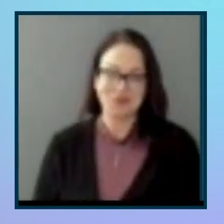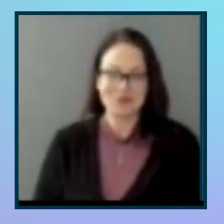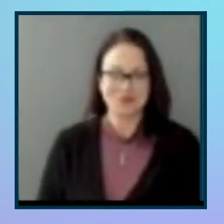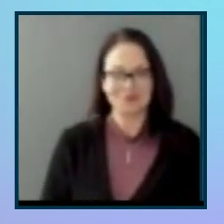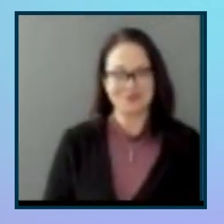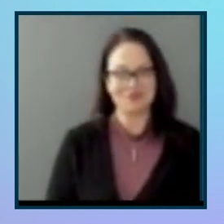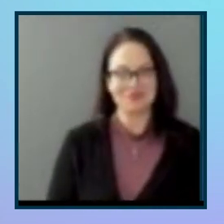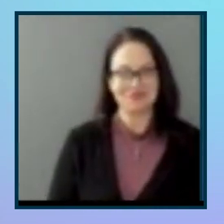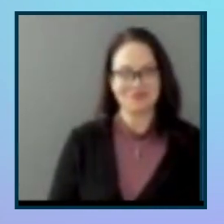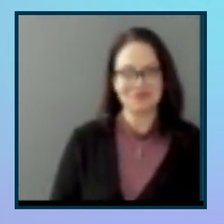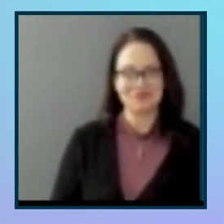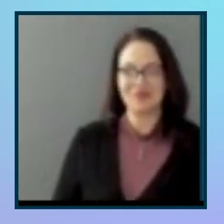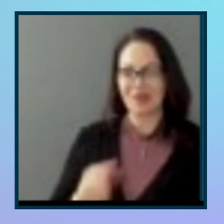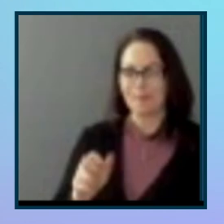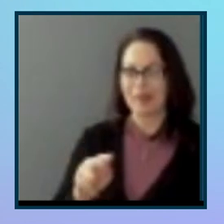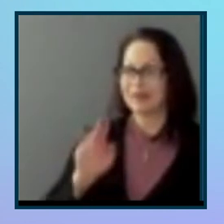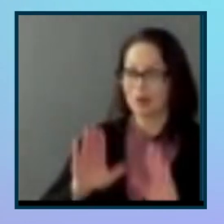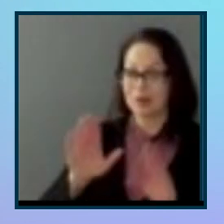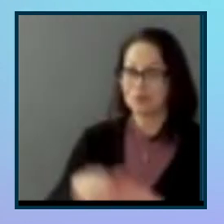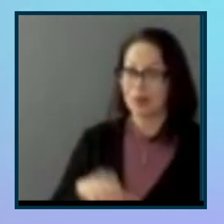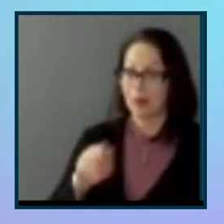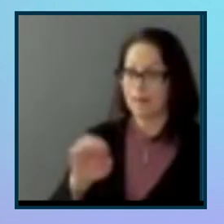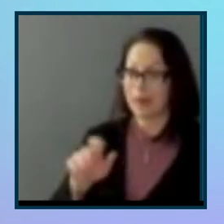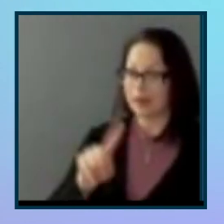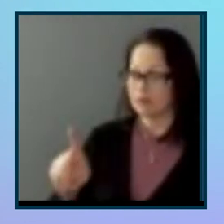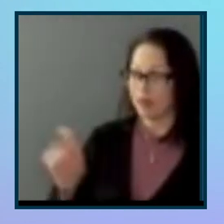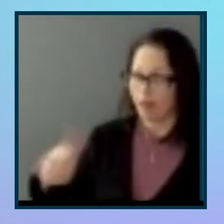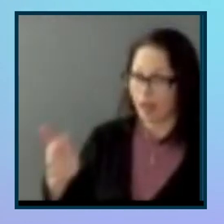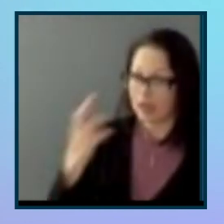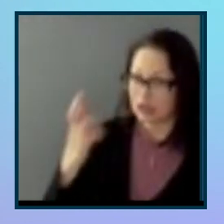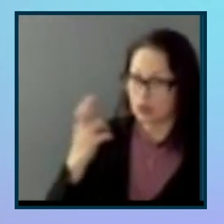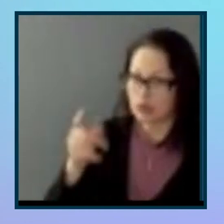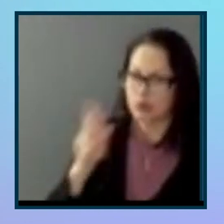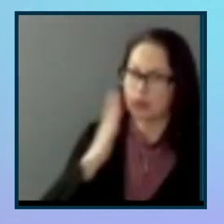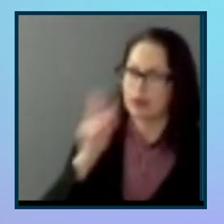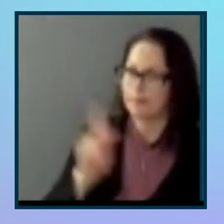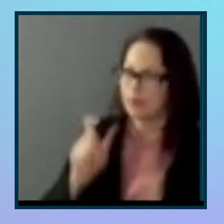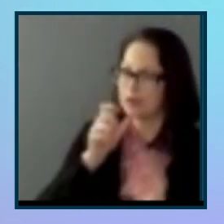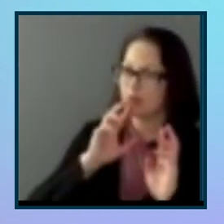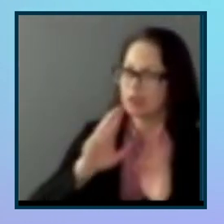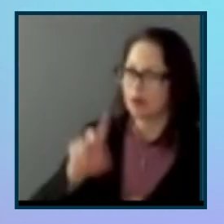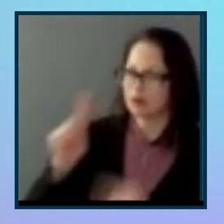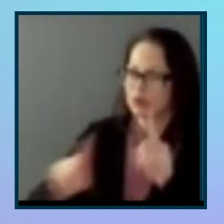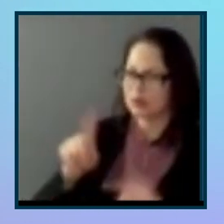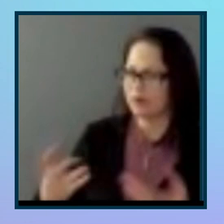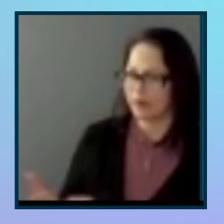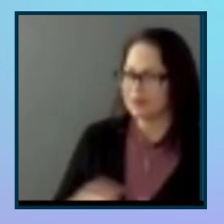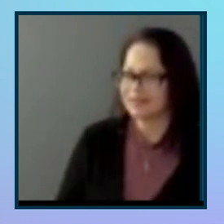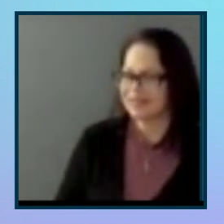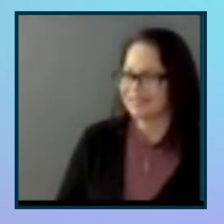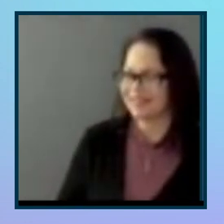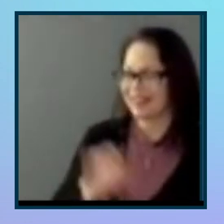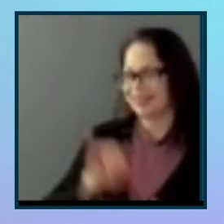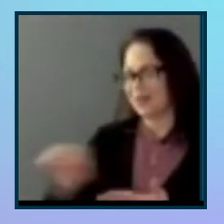Great. Is there any reason in particular that you think people didn't respond to the surveys? That was a follow up question